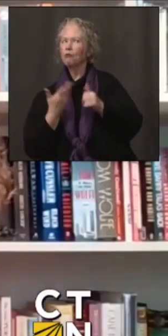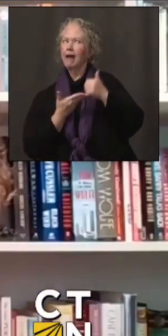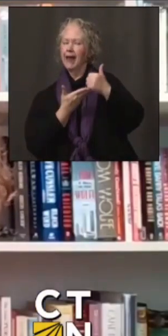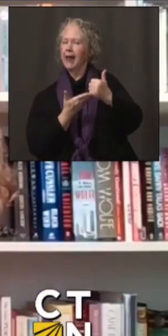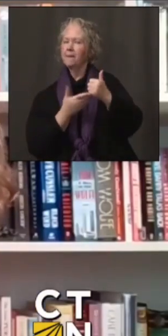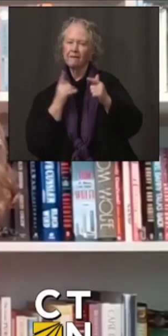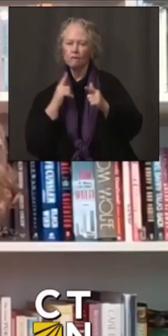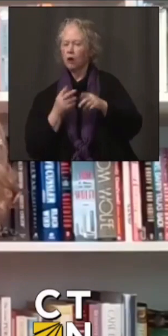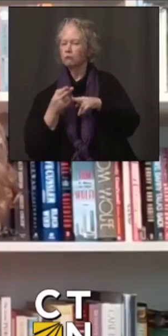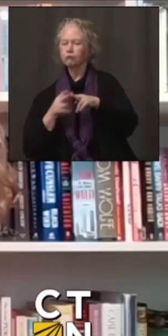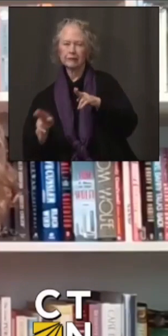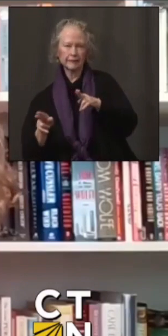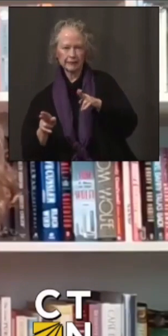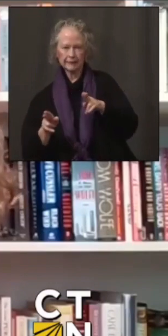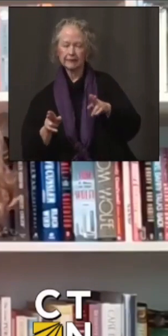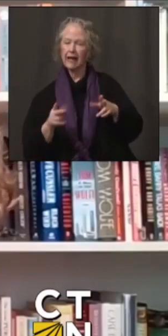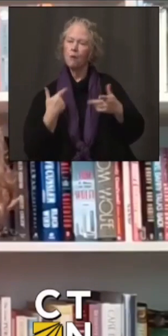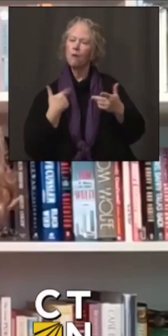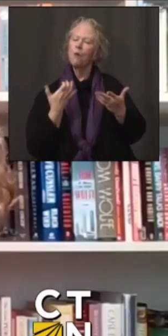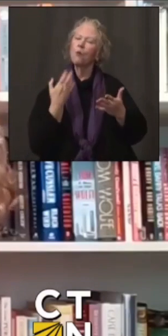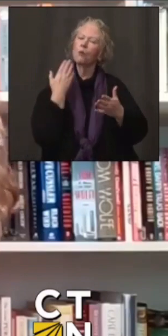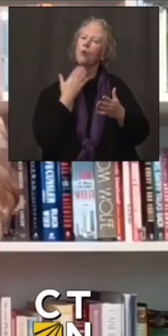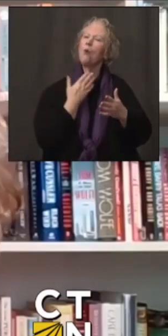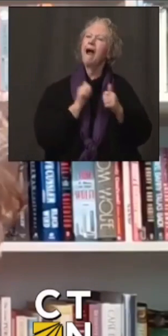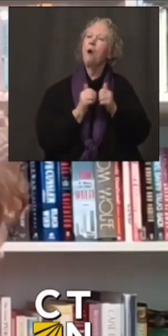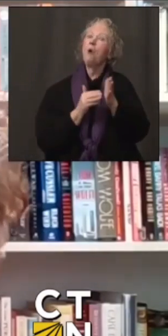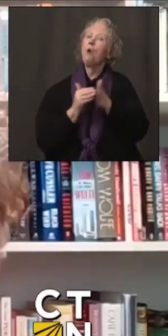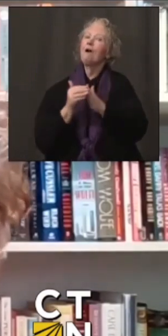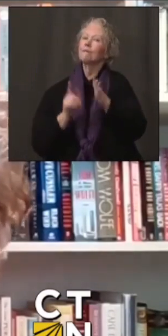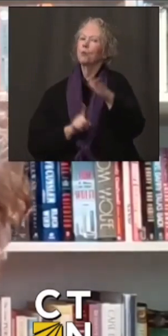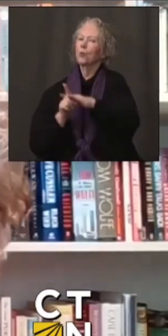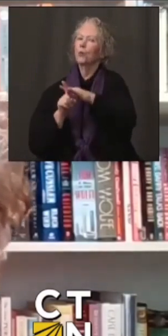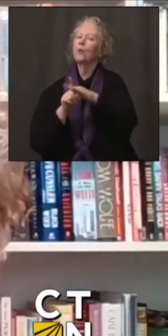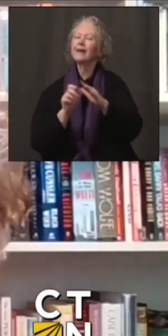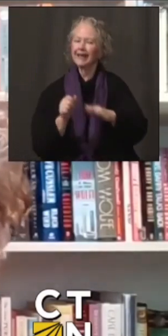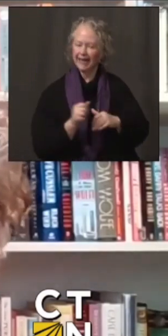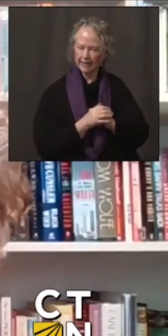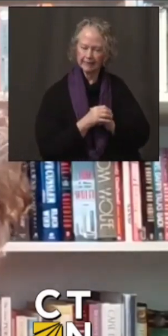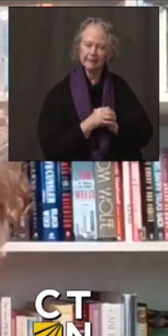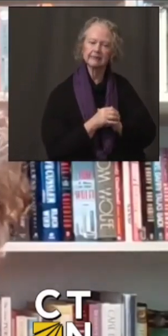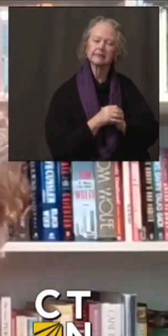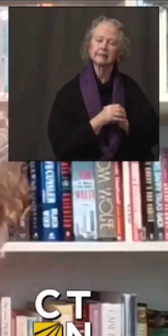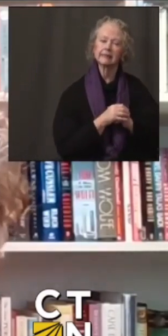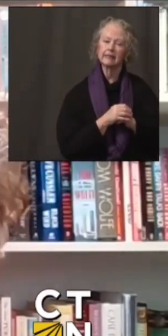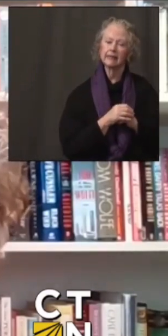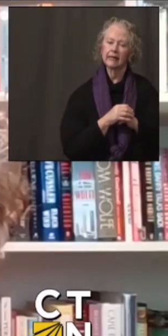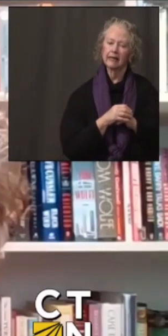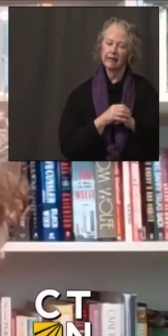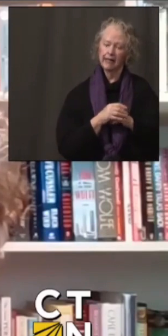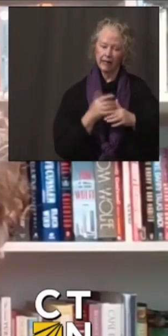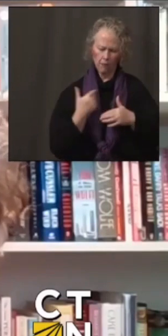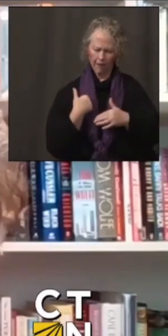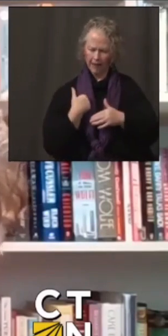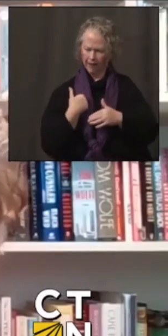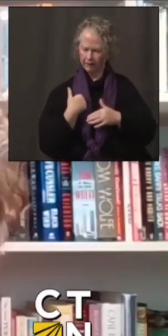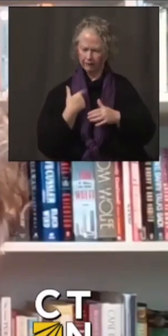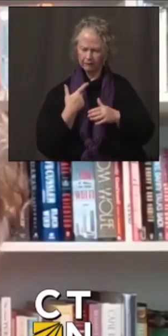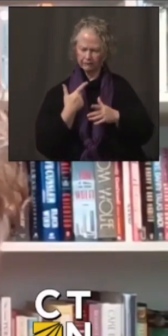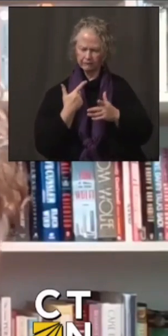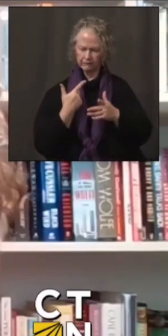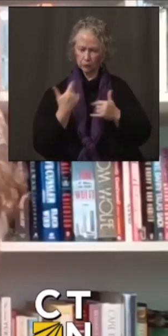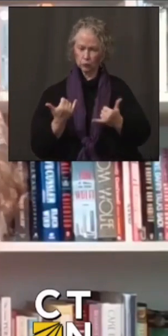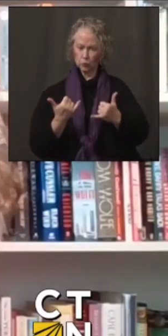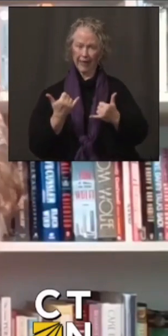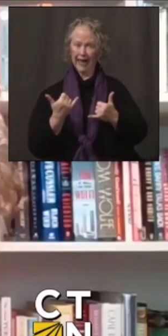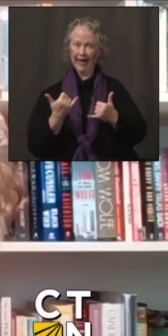see how frequently we find it. But, you know, we had 3,000, over 3,000 cases that we reported